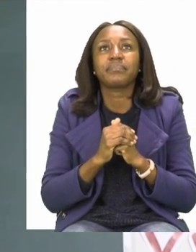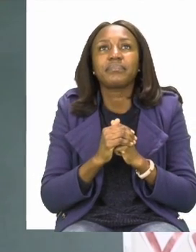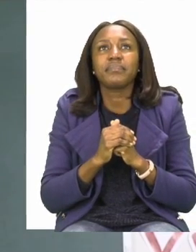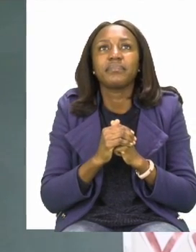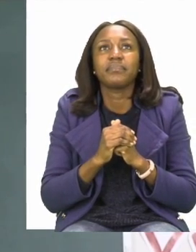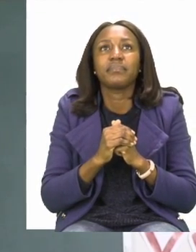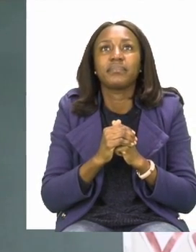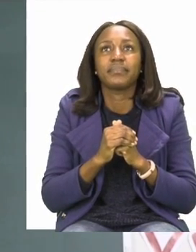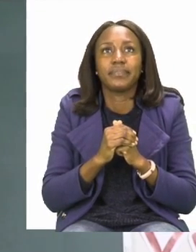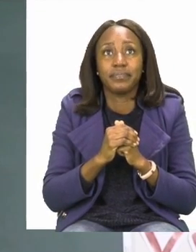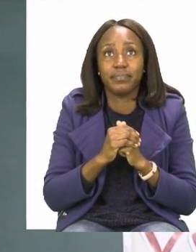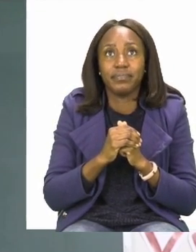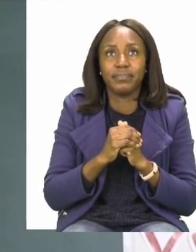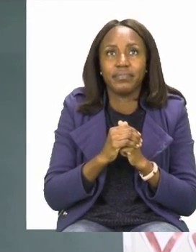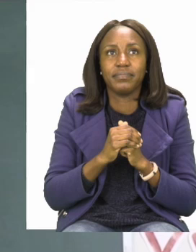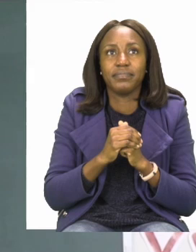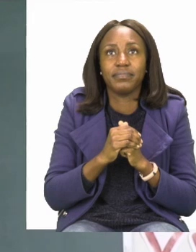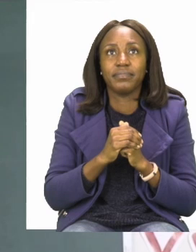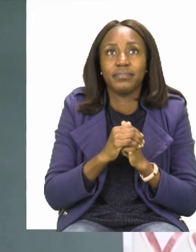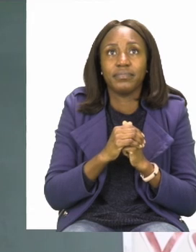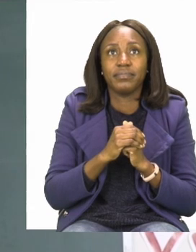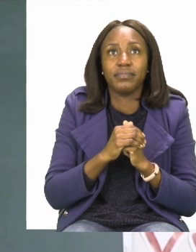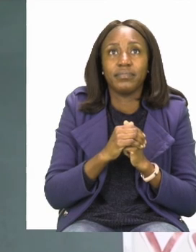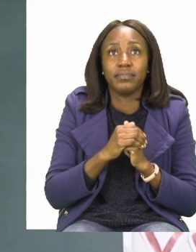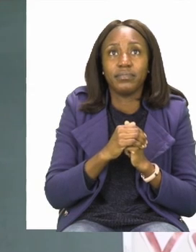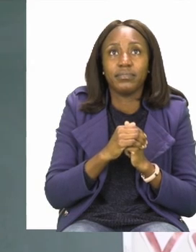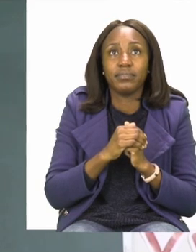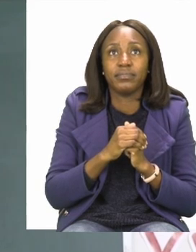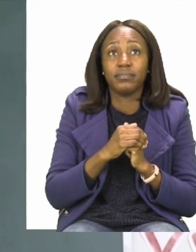they,